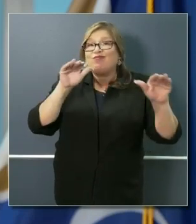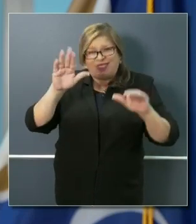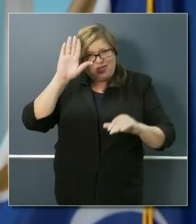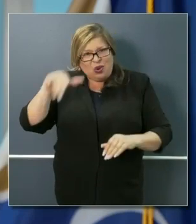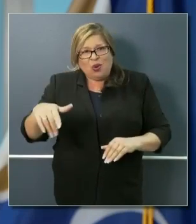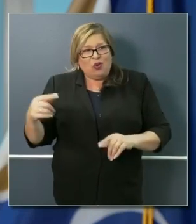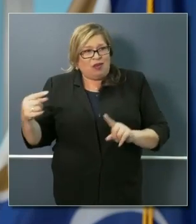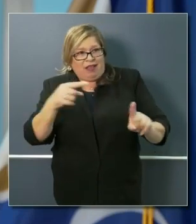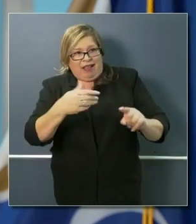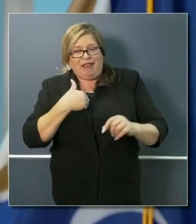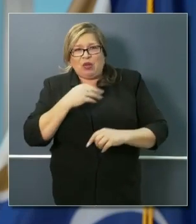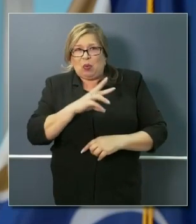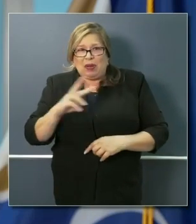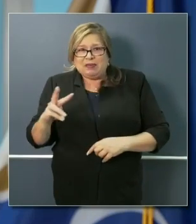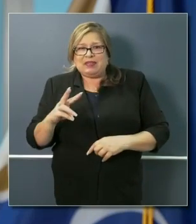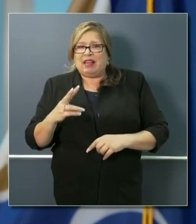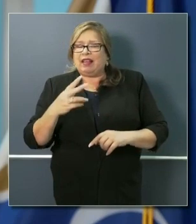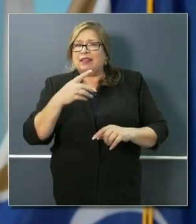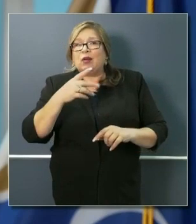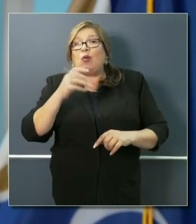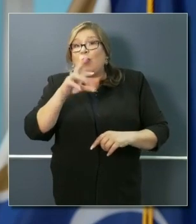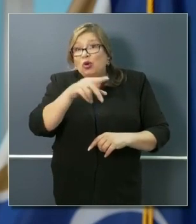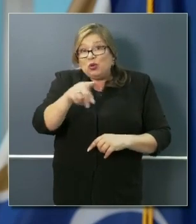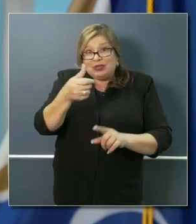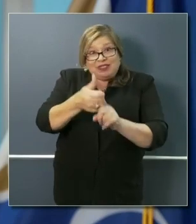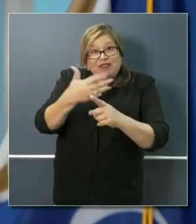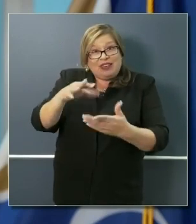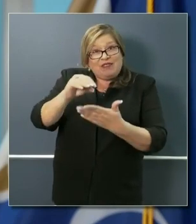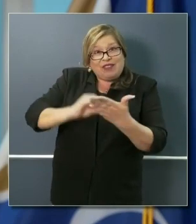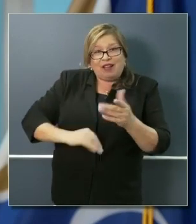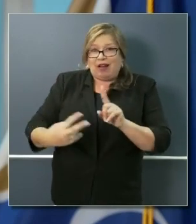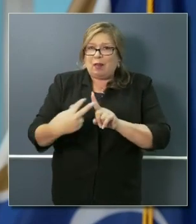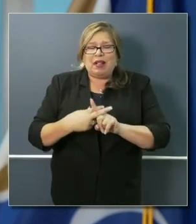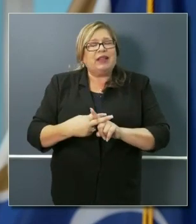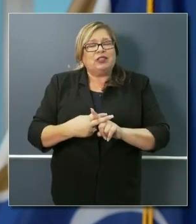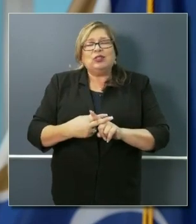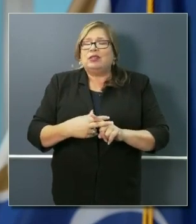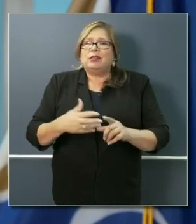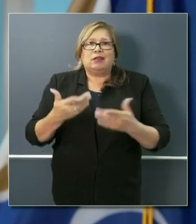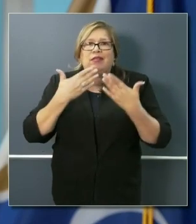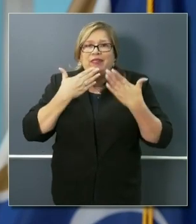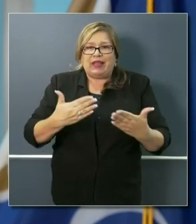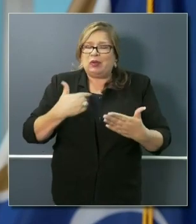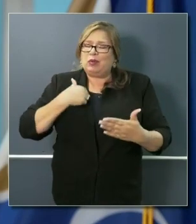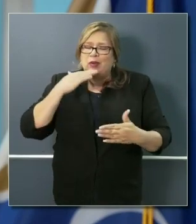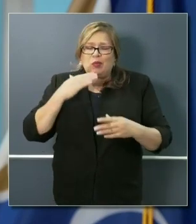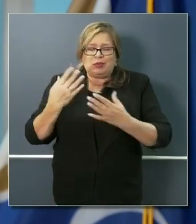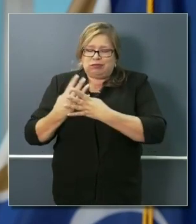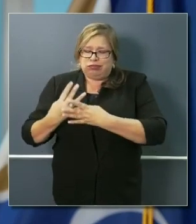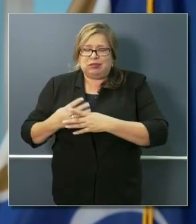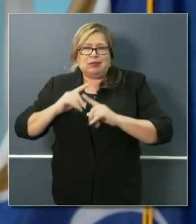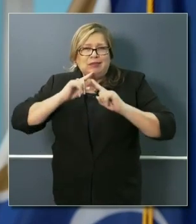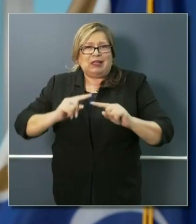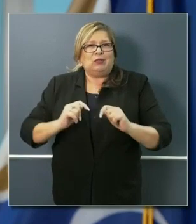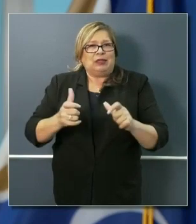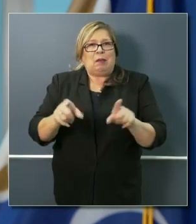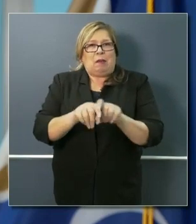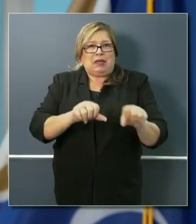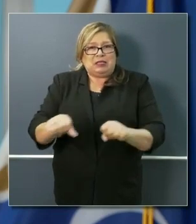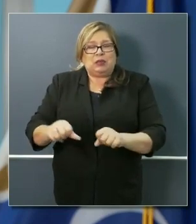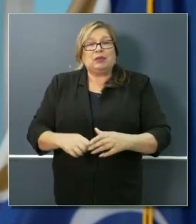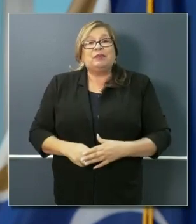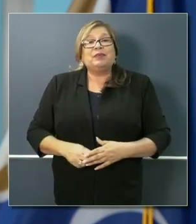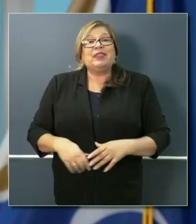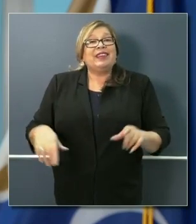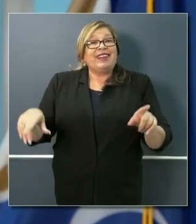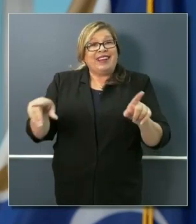this website and may have filled out the application and know that we're going to do our best to get back to you in real time. And like that Bitwise site, we're going to